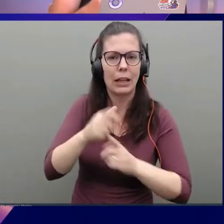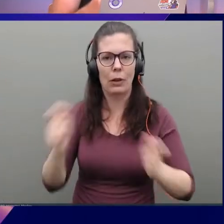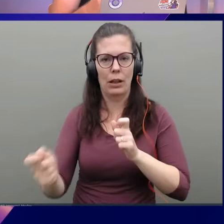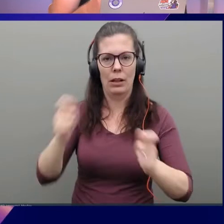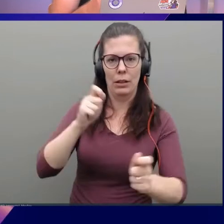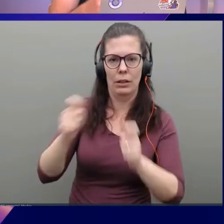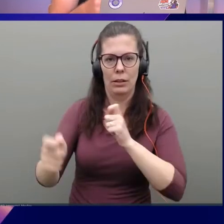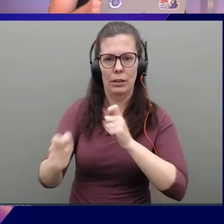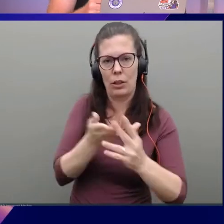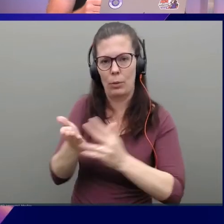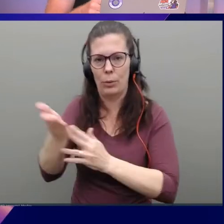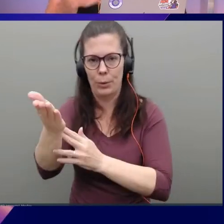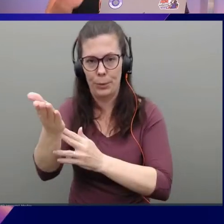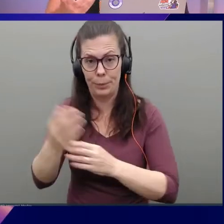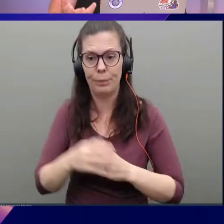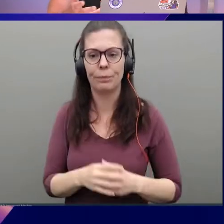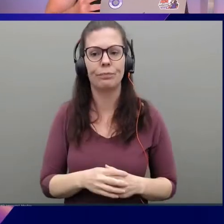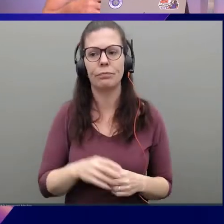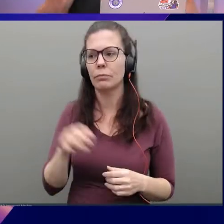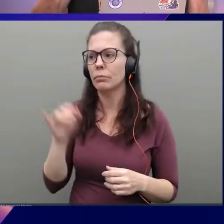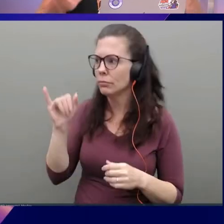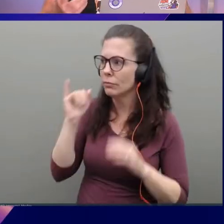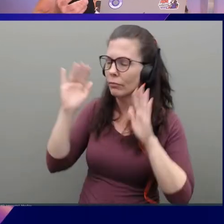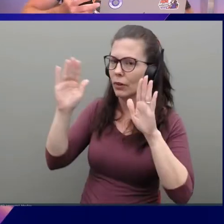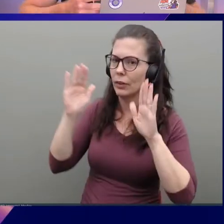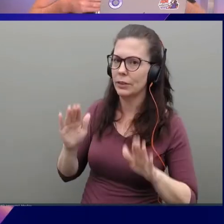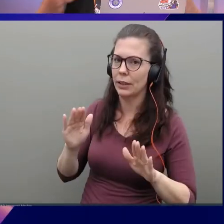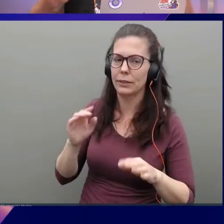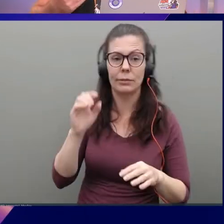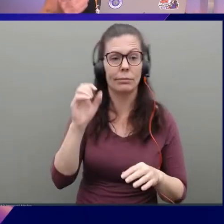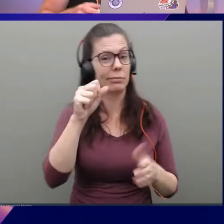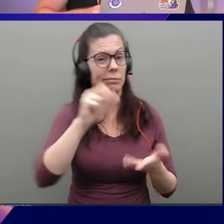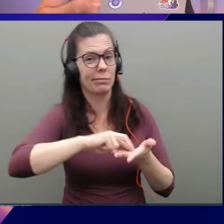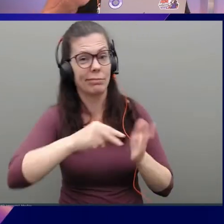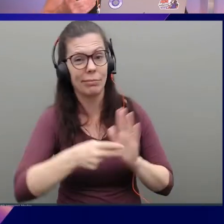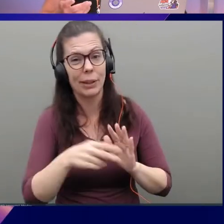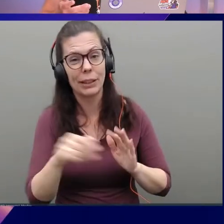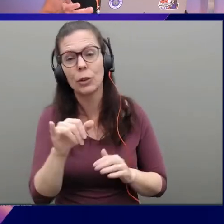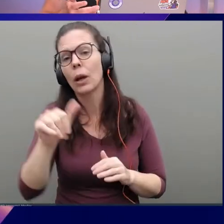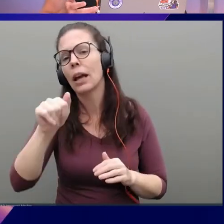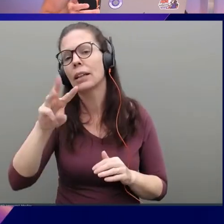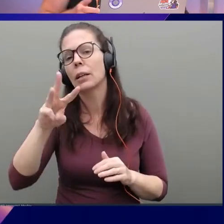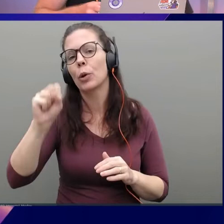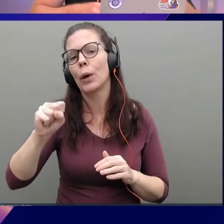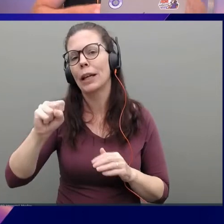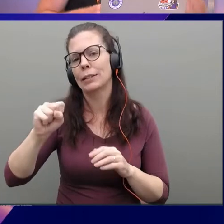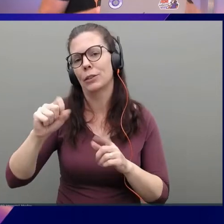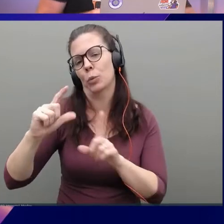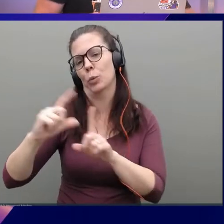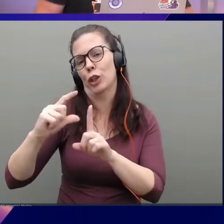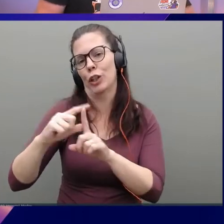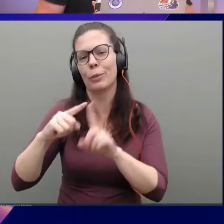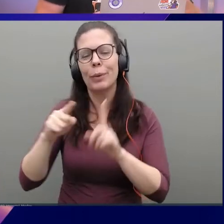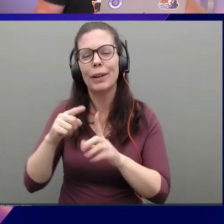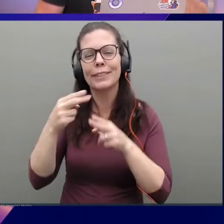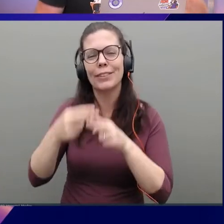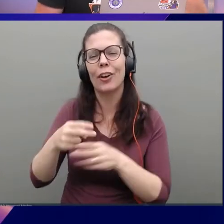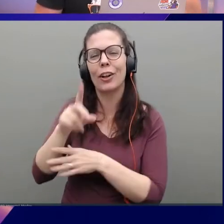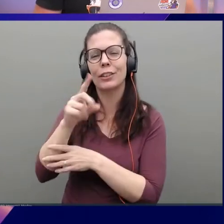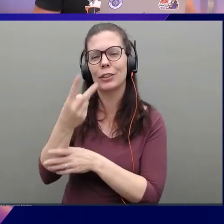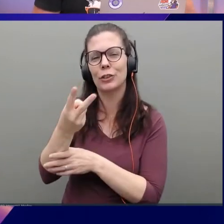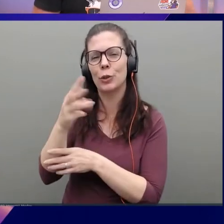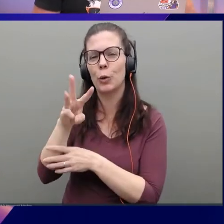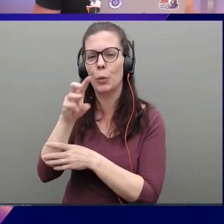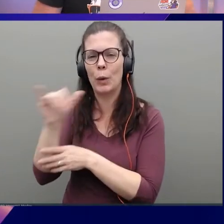that. That's fantastic. It also means just, you know, it's kind of an AWS word, but it's a two-way door. So if I started building with